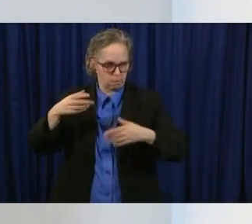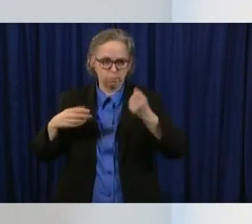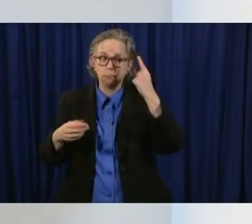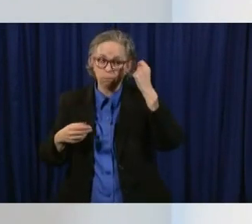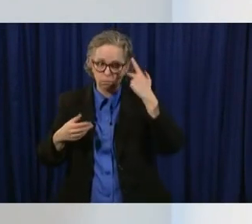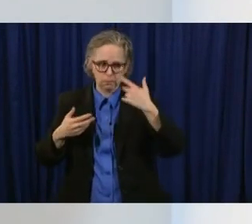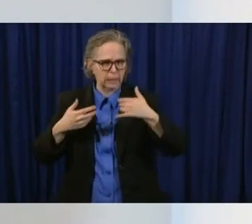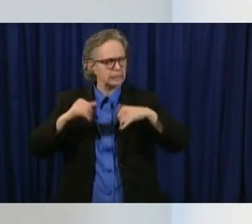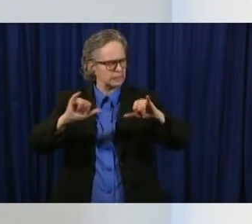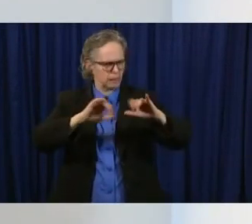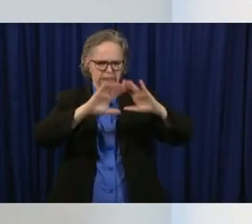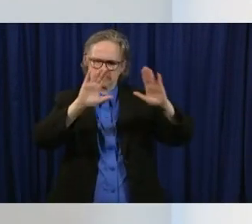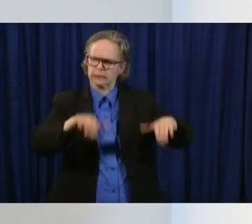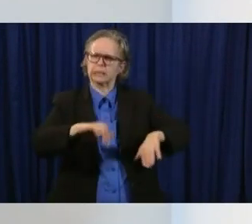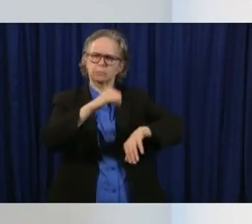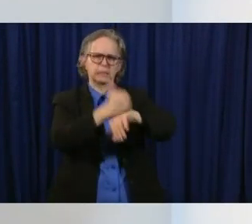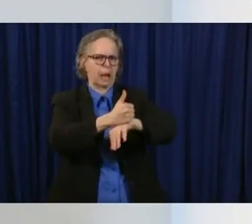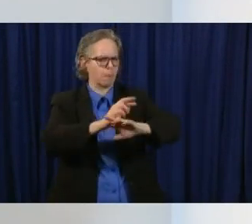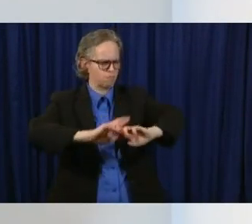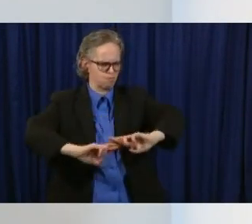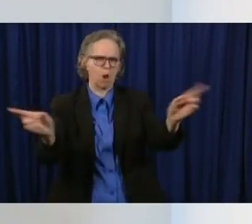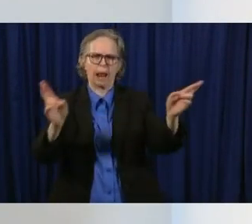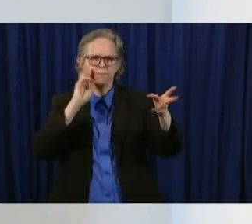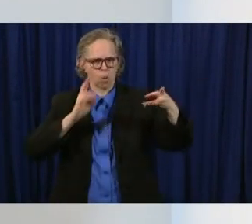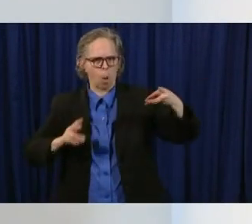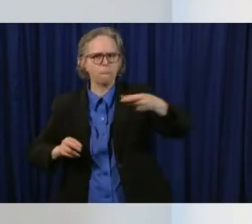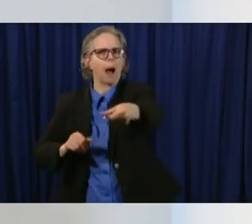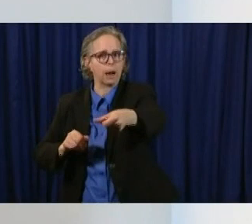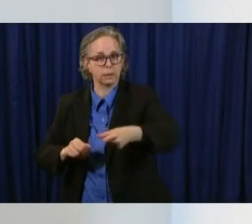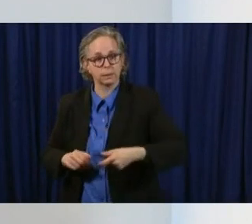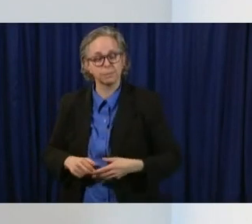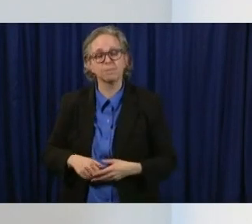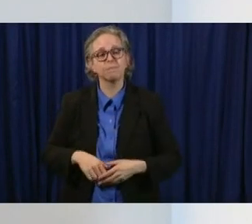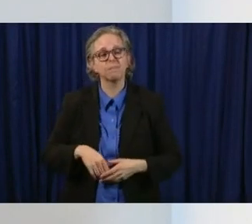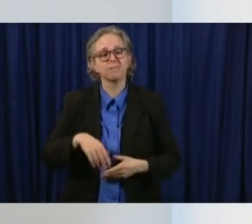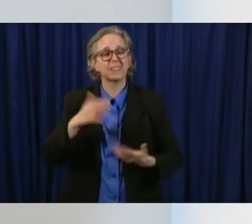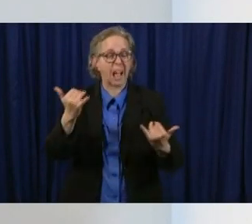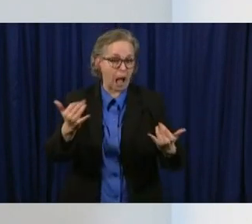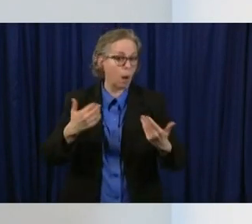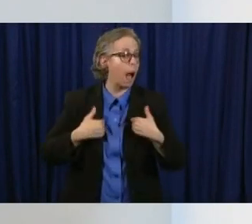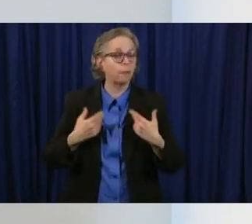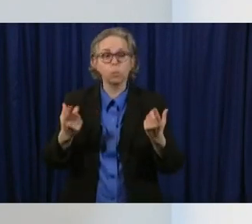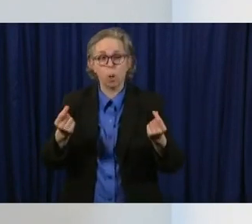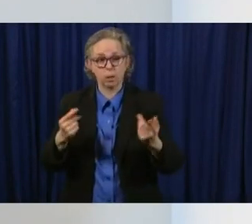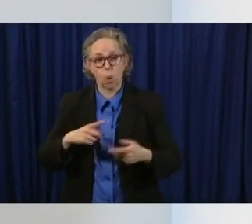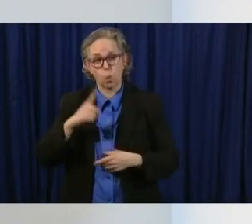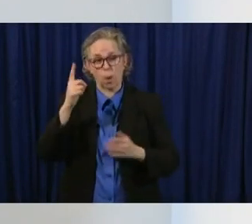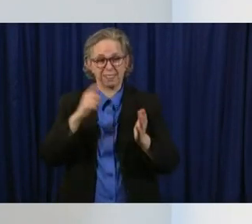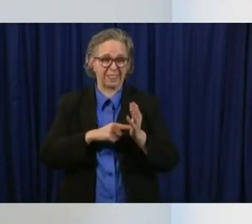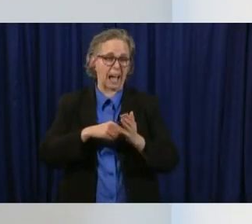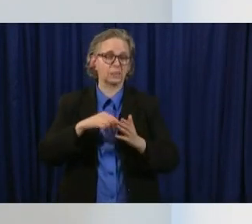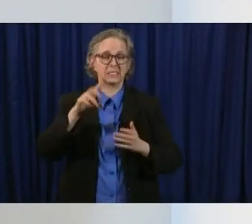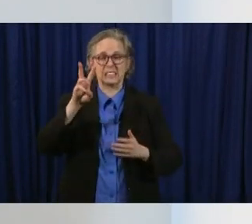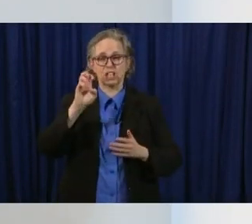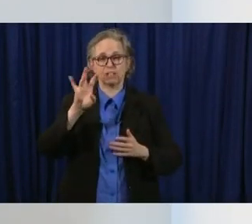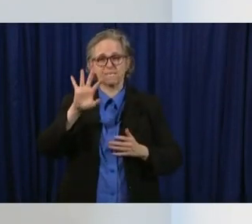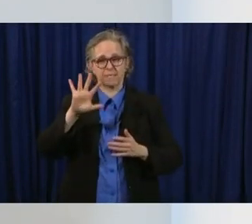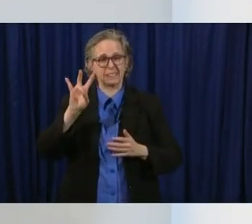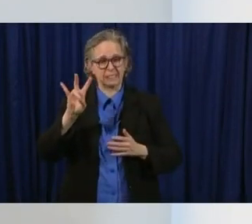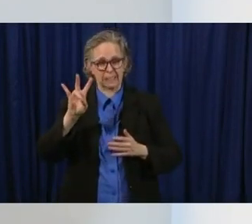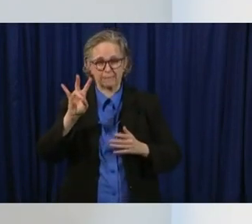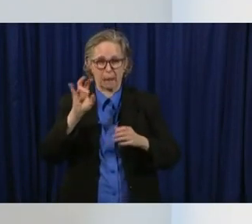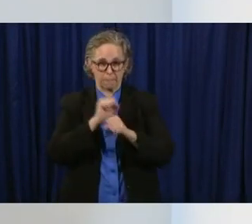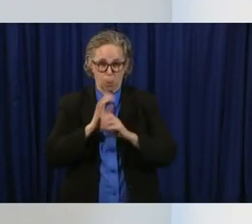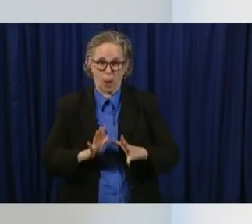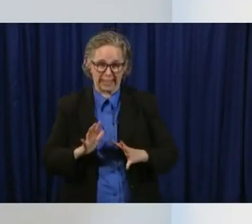but we're continuing they now have uh 1657 employees out at odjfs i know that they